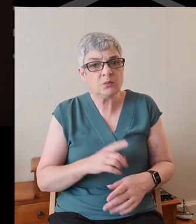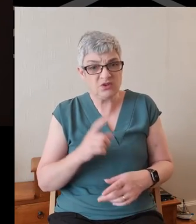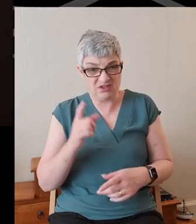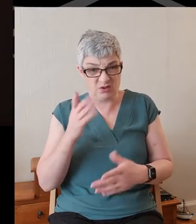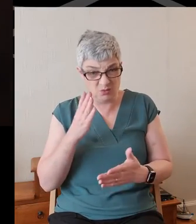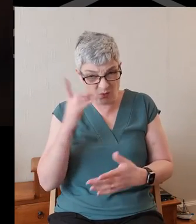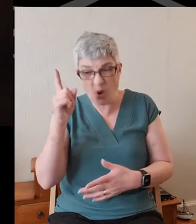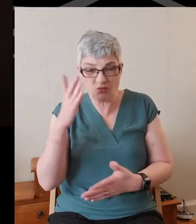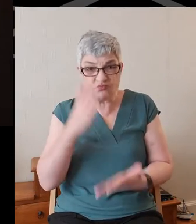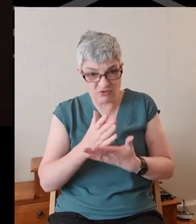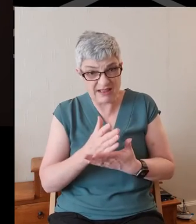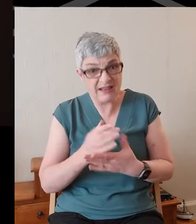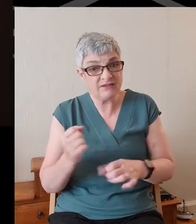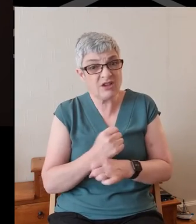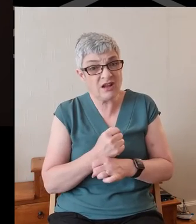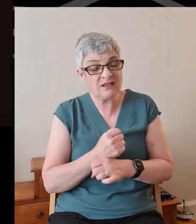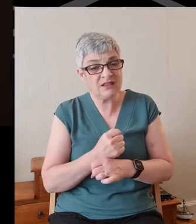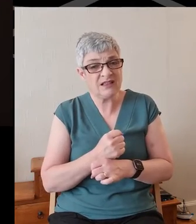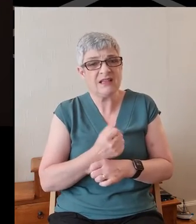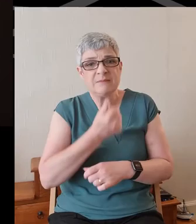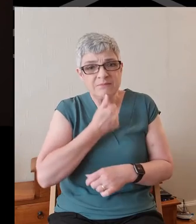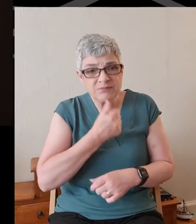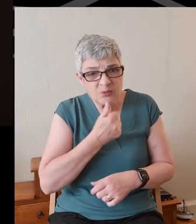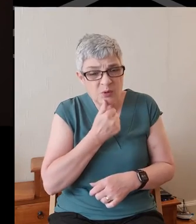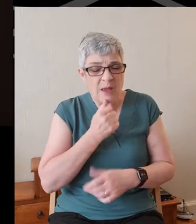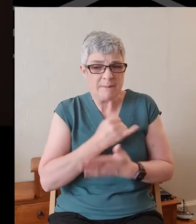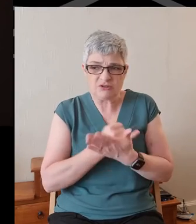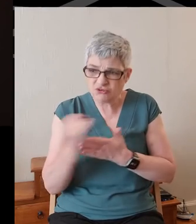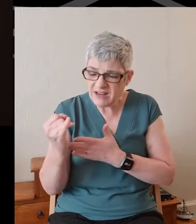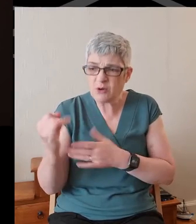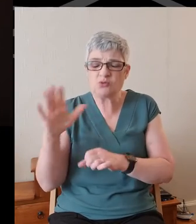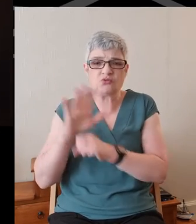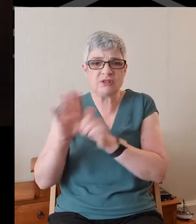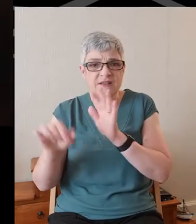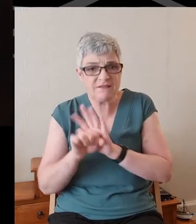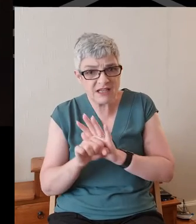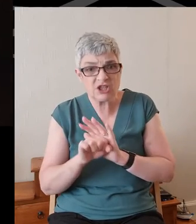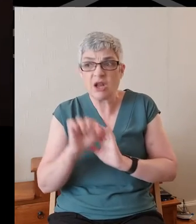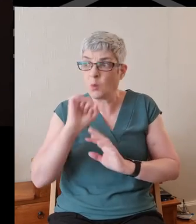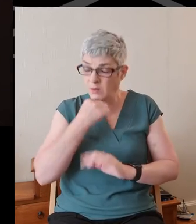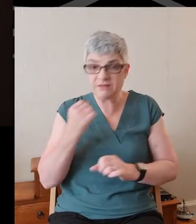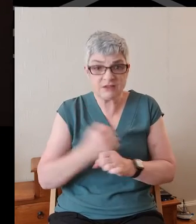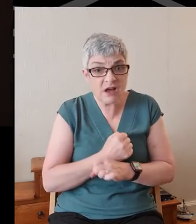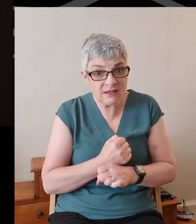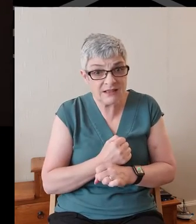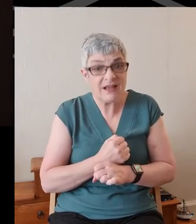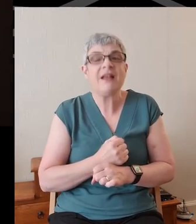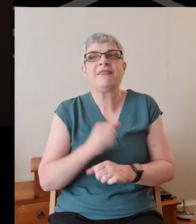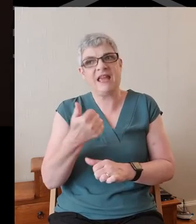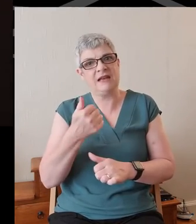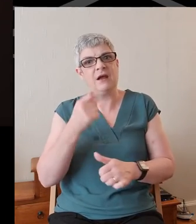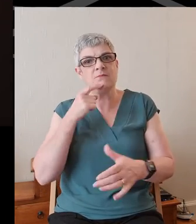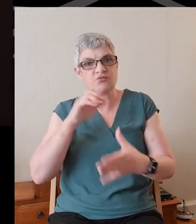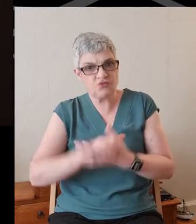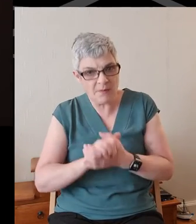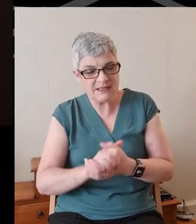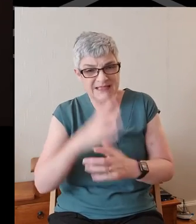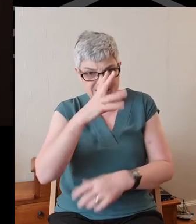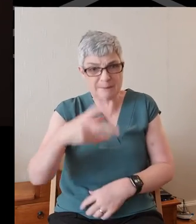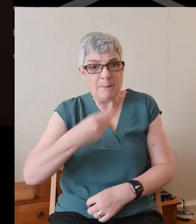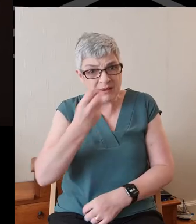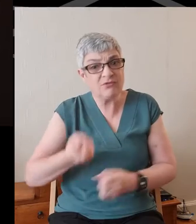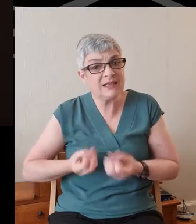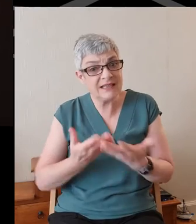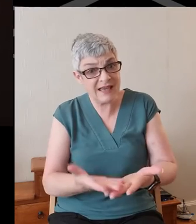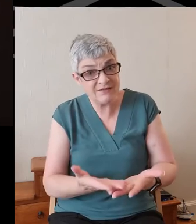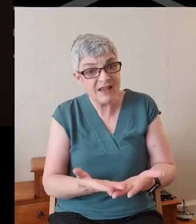he have done that and endured betrayal and crucifixion? Would he have done that and then kept the promise to give the Holy Spirit to us and